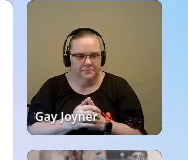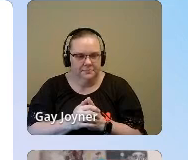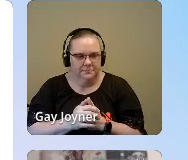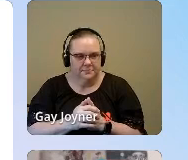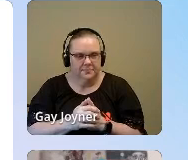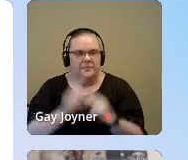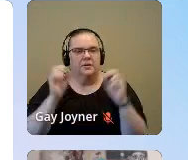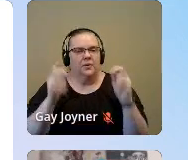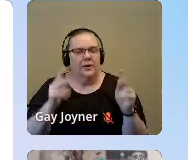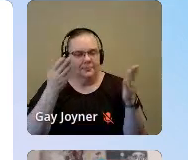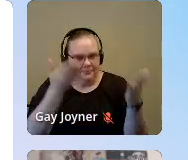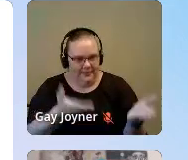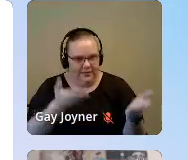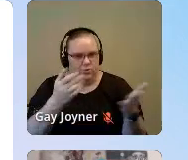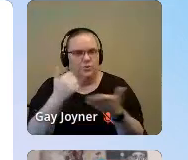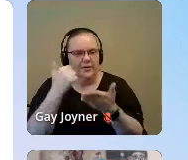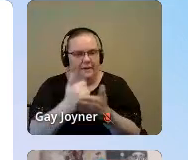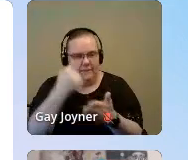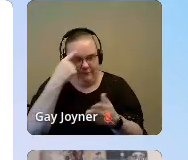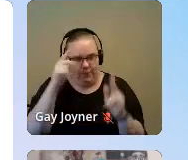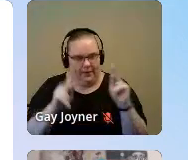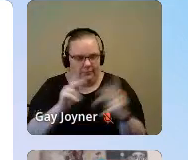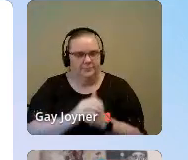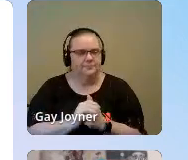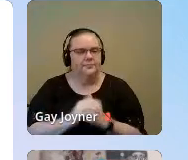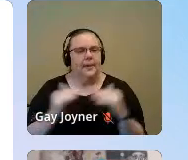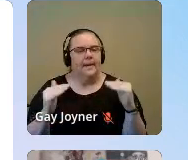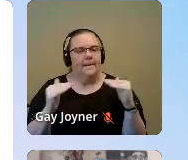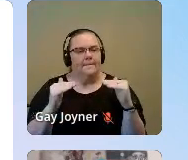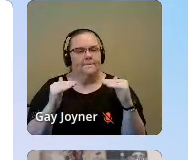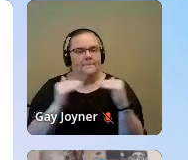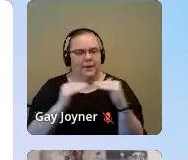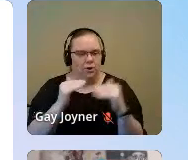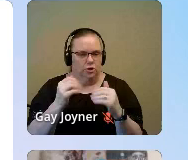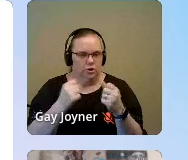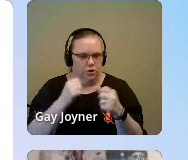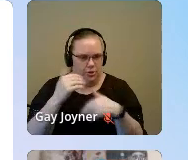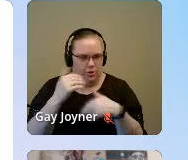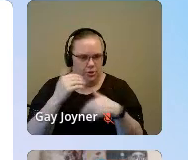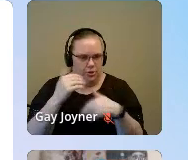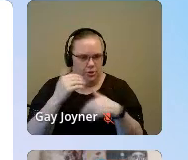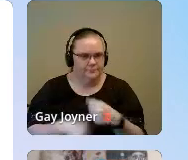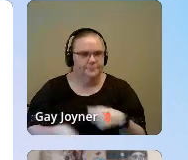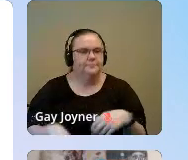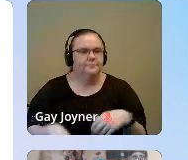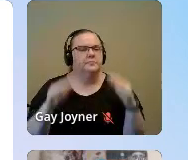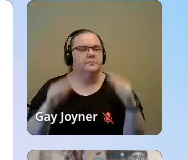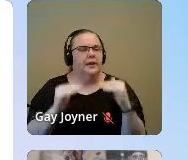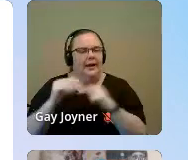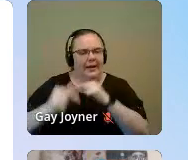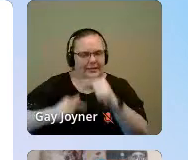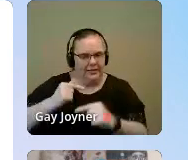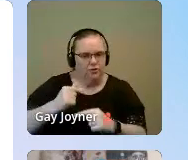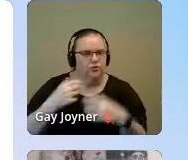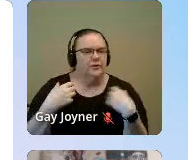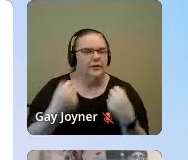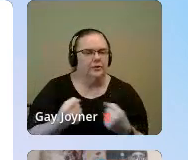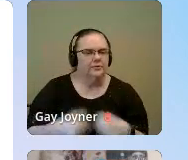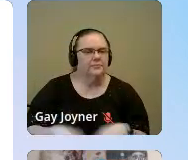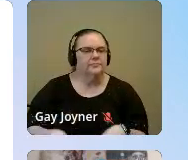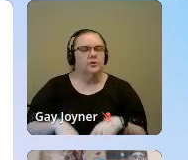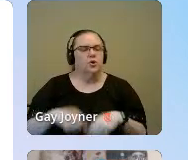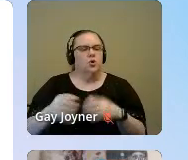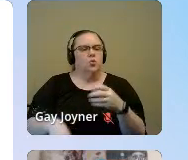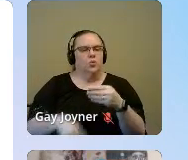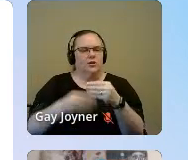All right. This is what's been helpful for folks. Peer support, ancestral healing, restorative justice practices, trauma-informed therapy, black therapists,